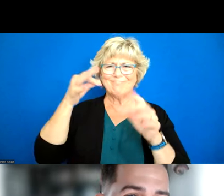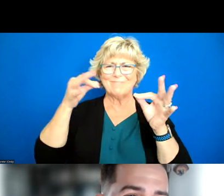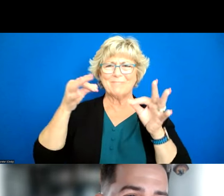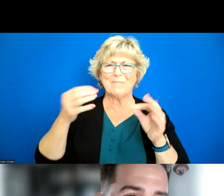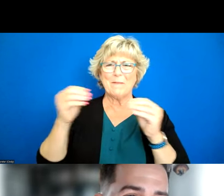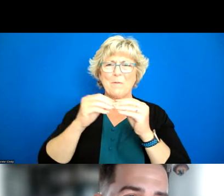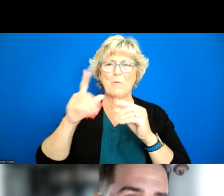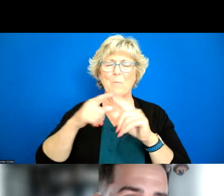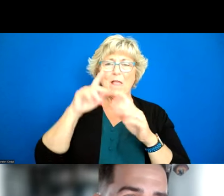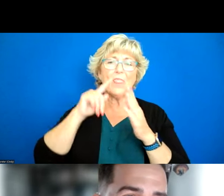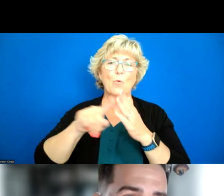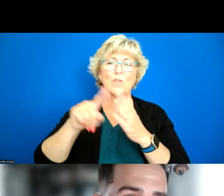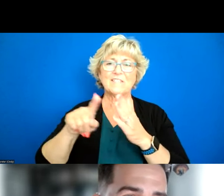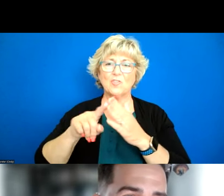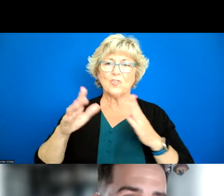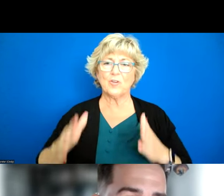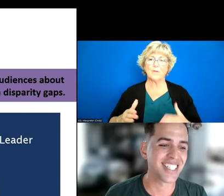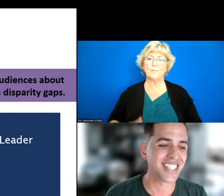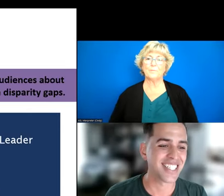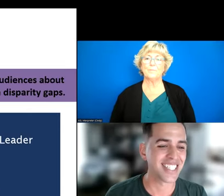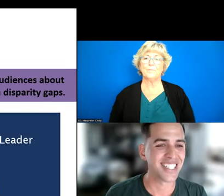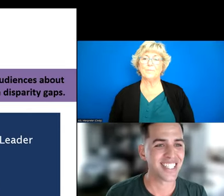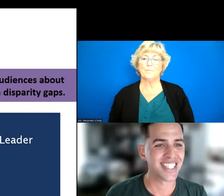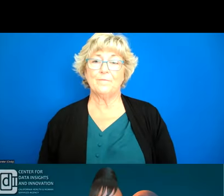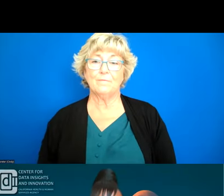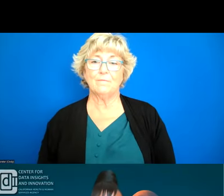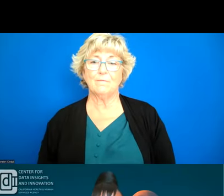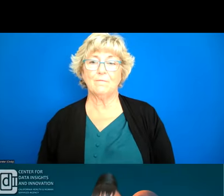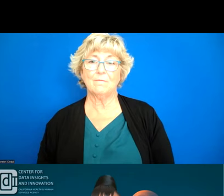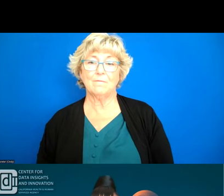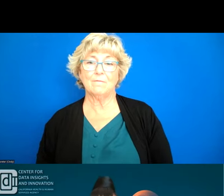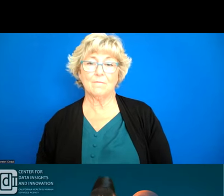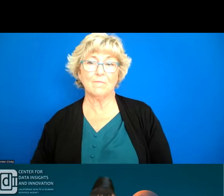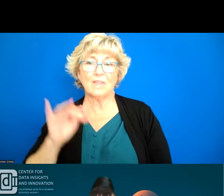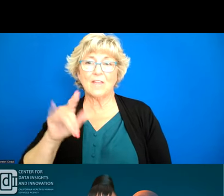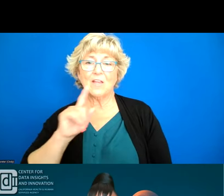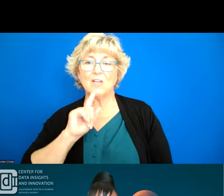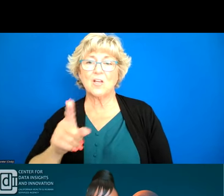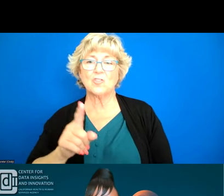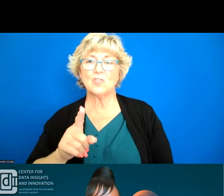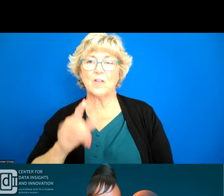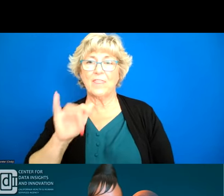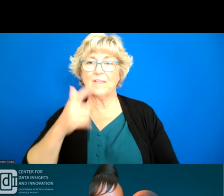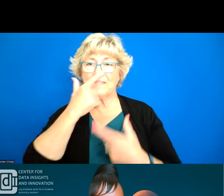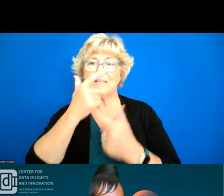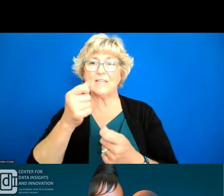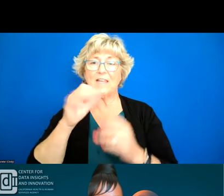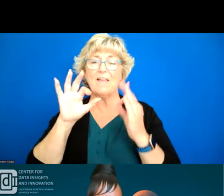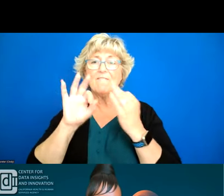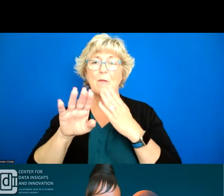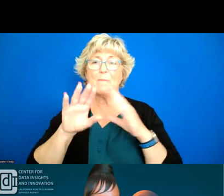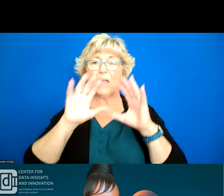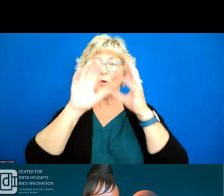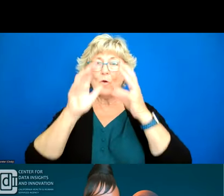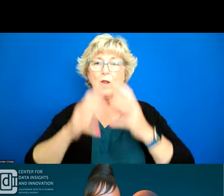yeah absolutely um this was a really interesting um feedback loop in